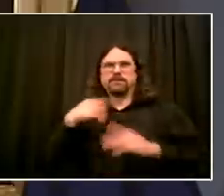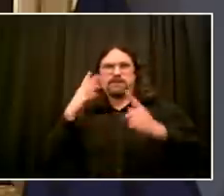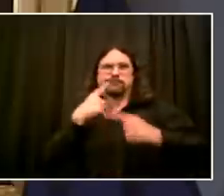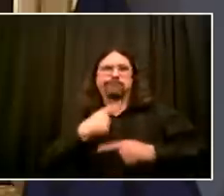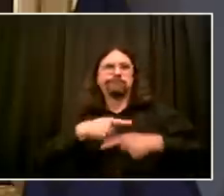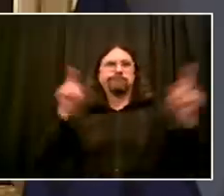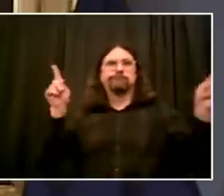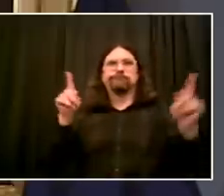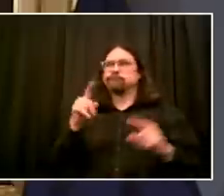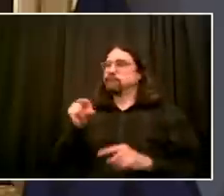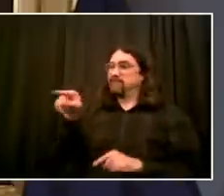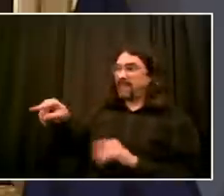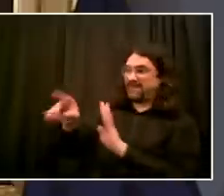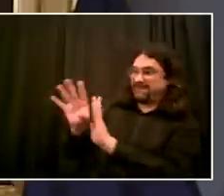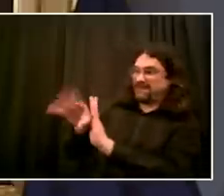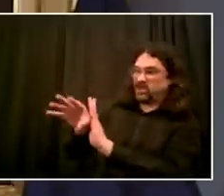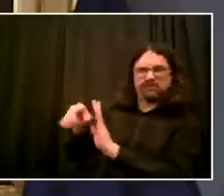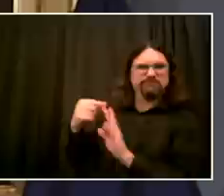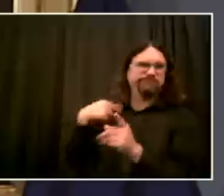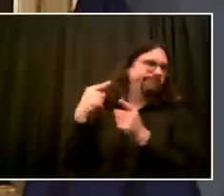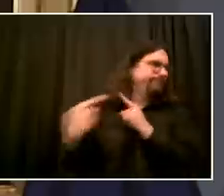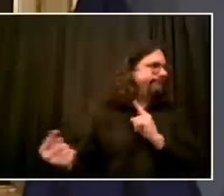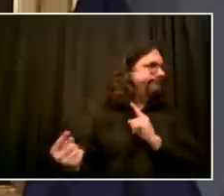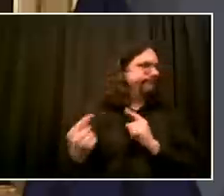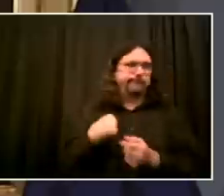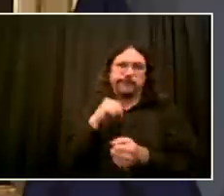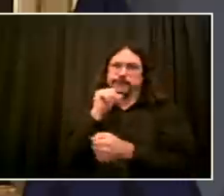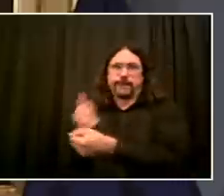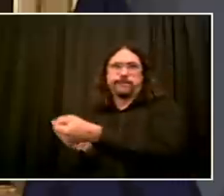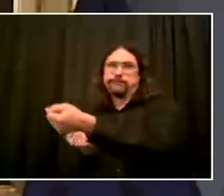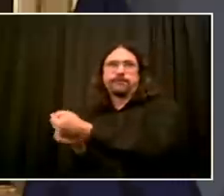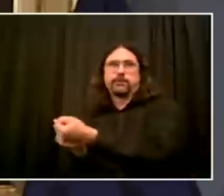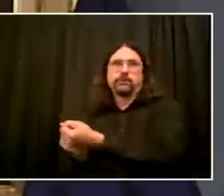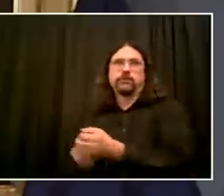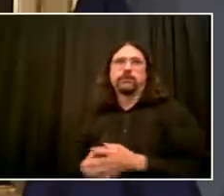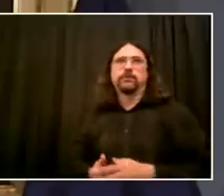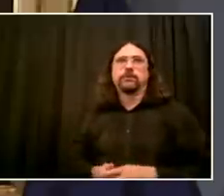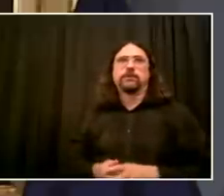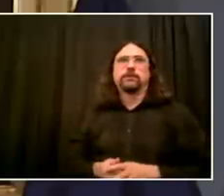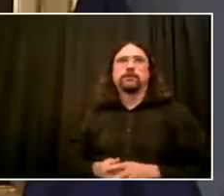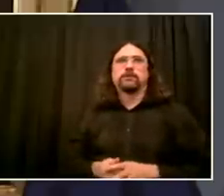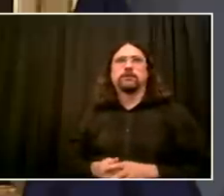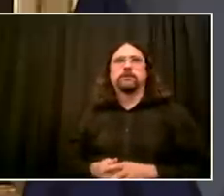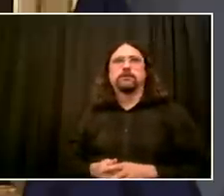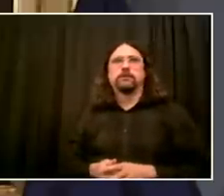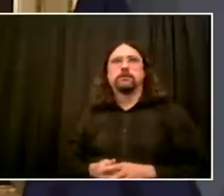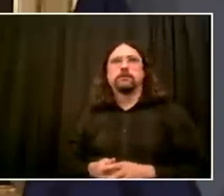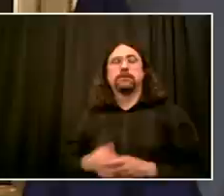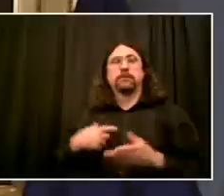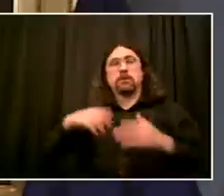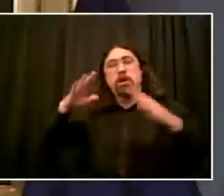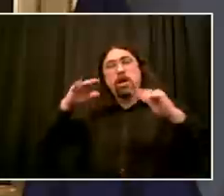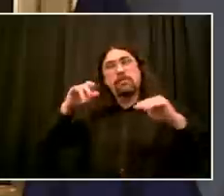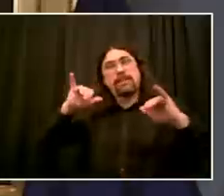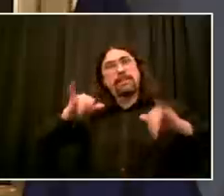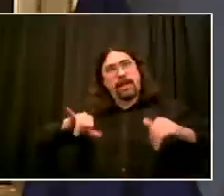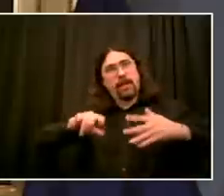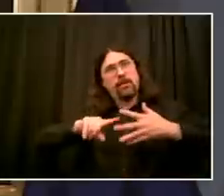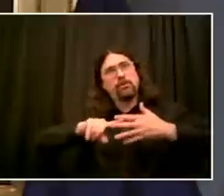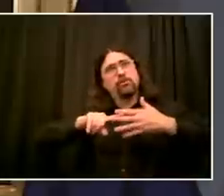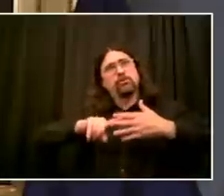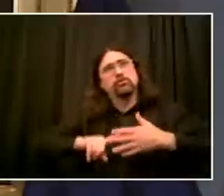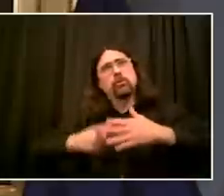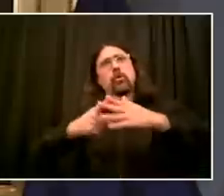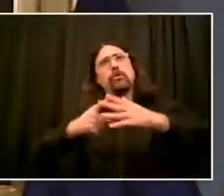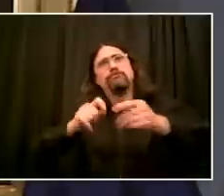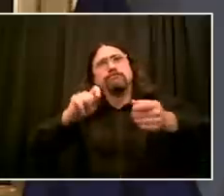you know, hopefully something does come out of it. And I think that's a step in the right direction. But whether it's law enforcement or not, there is universal